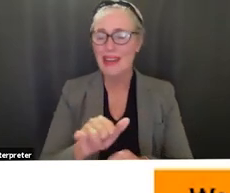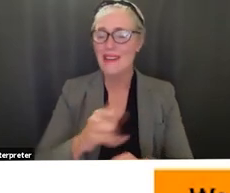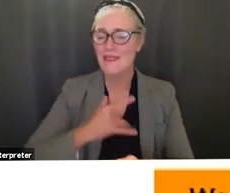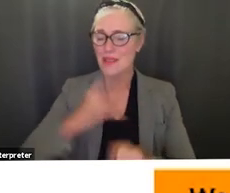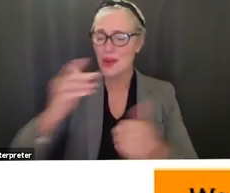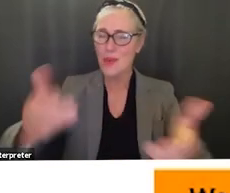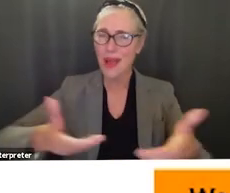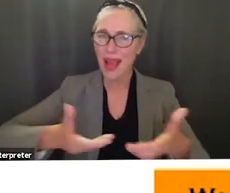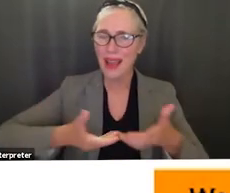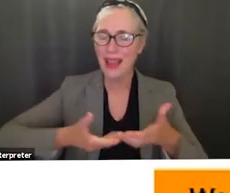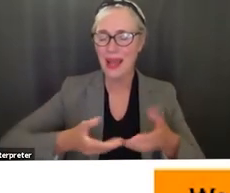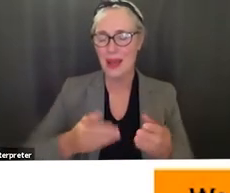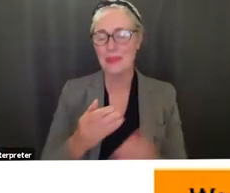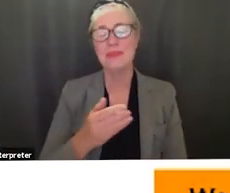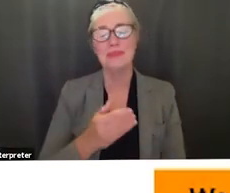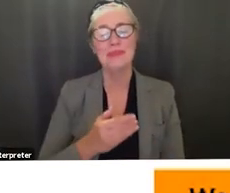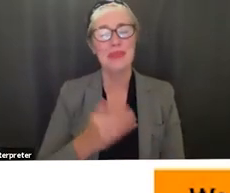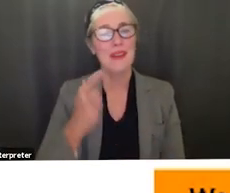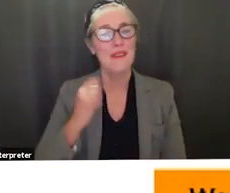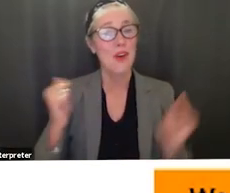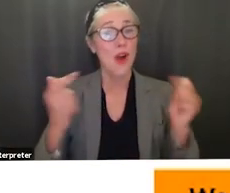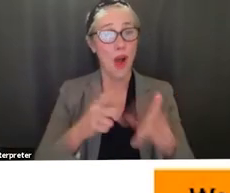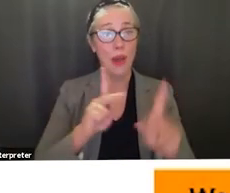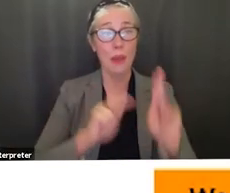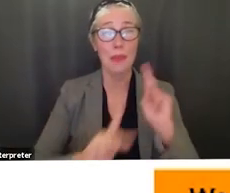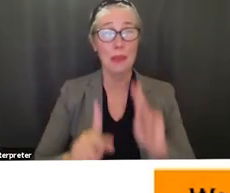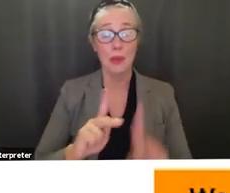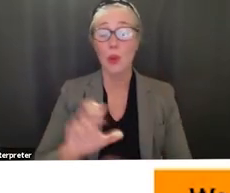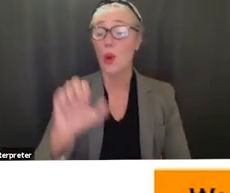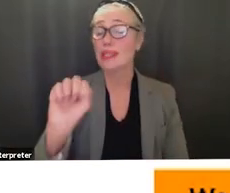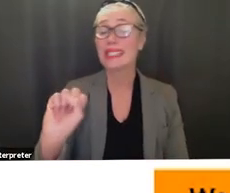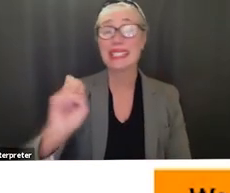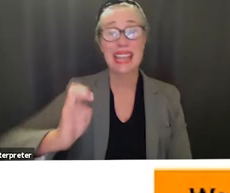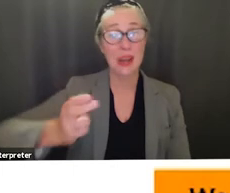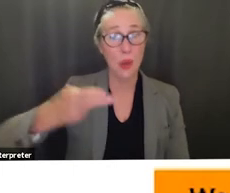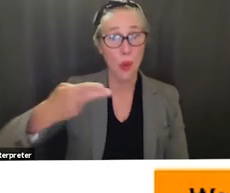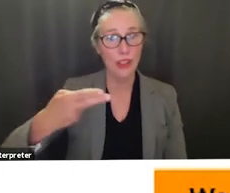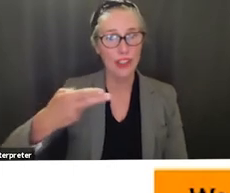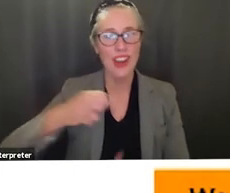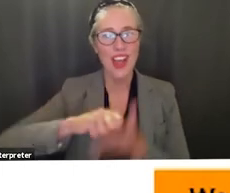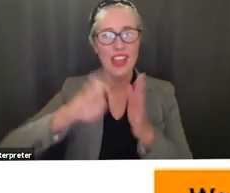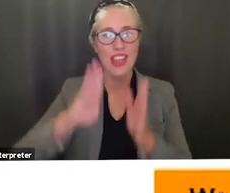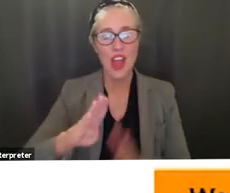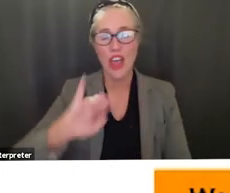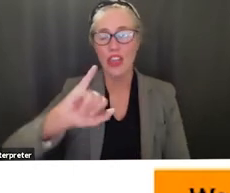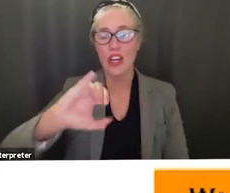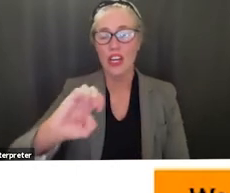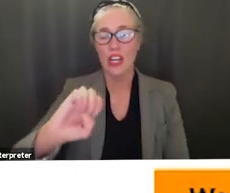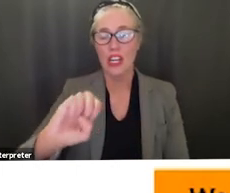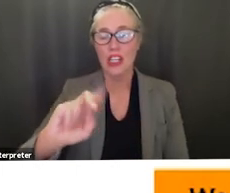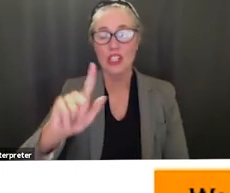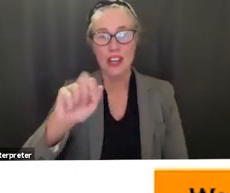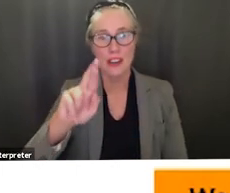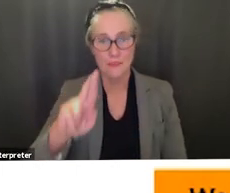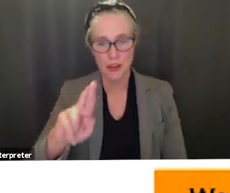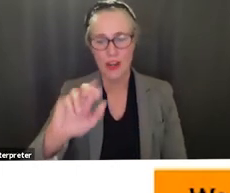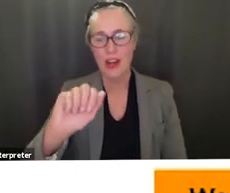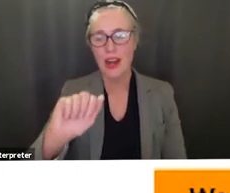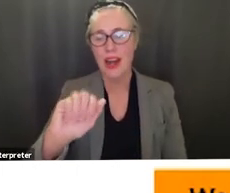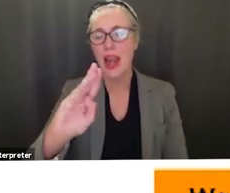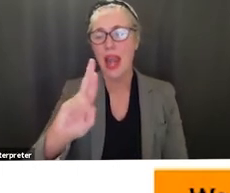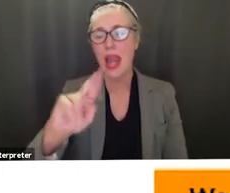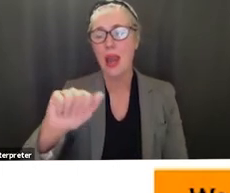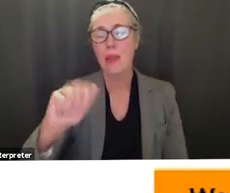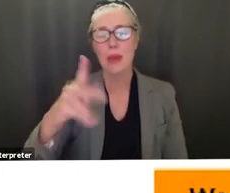uh space for all our stakeholders author jennifer abrams uh will be having us take a deep